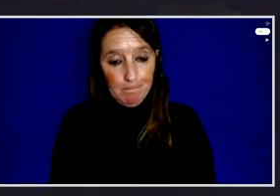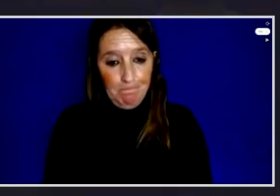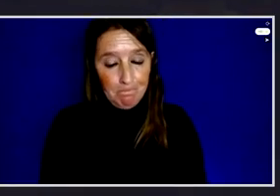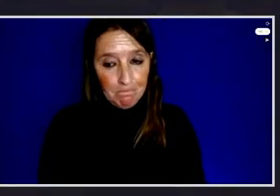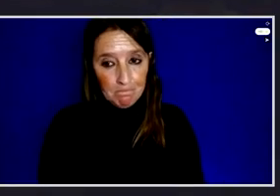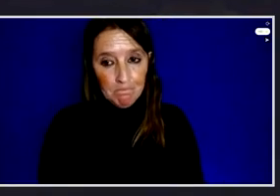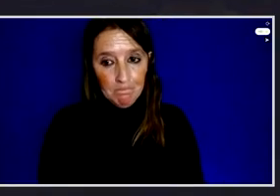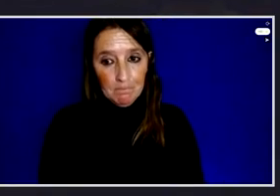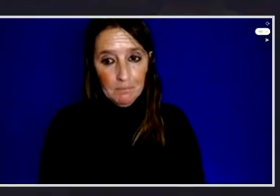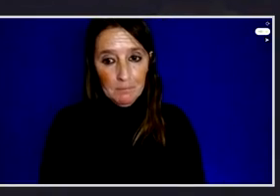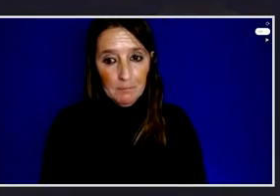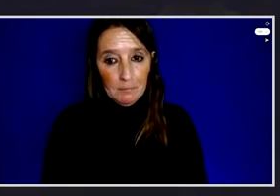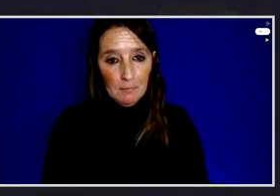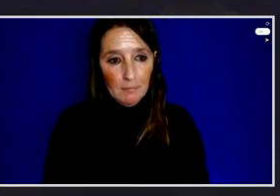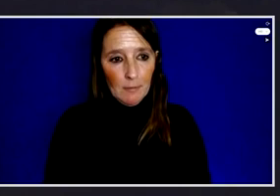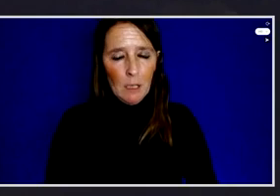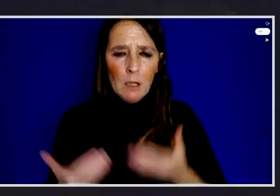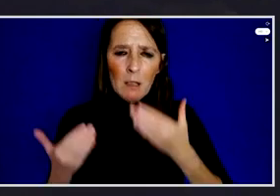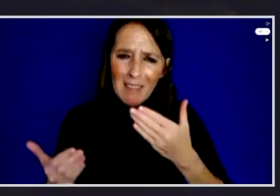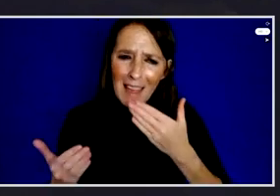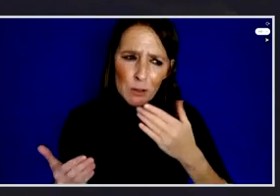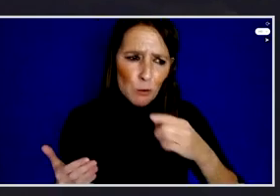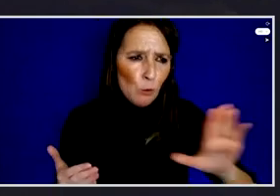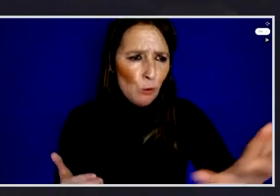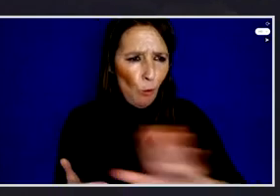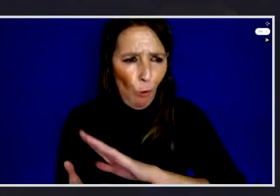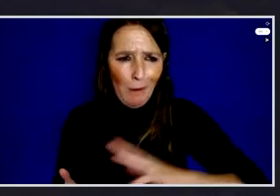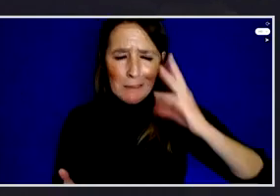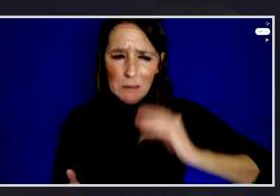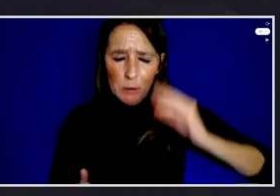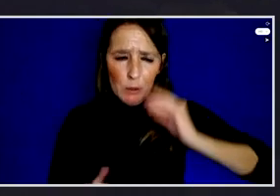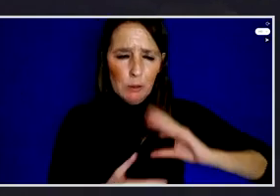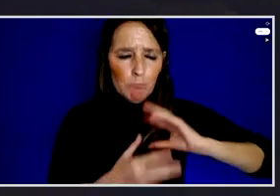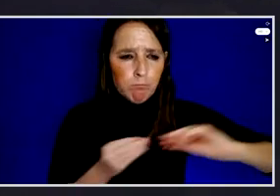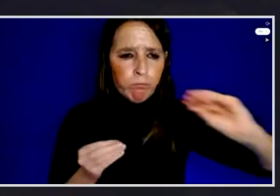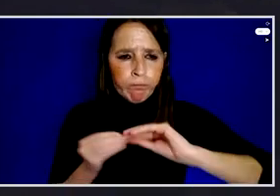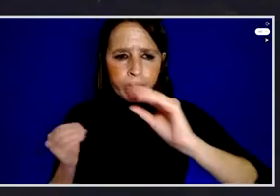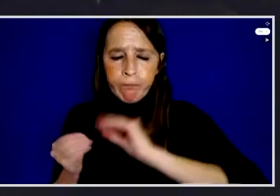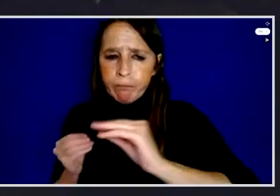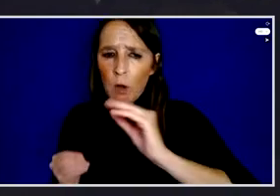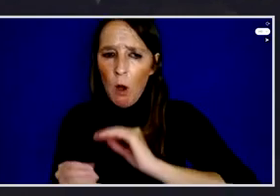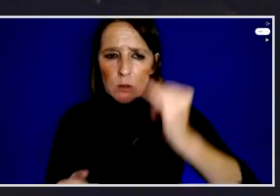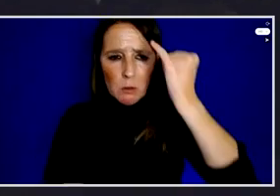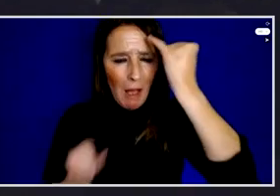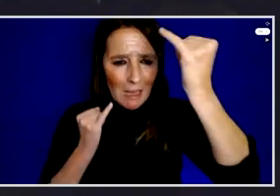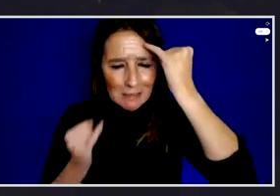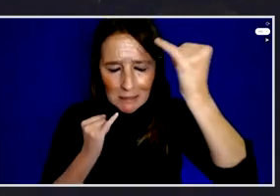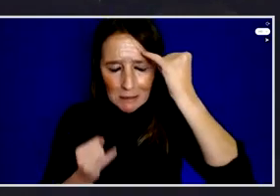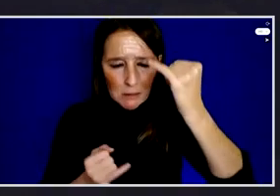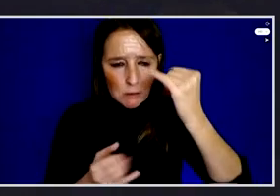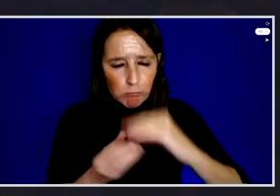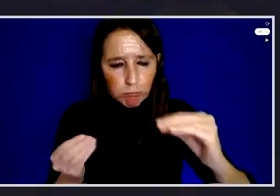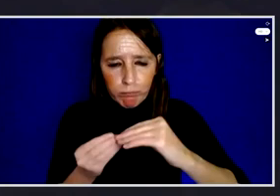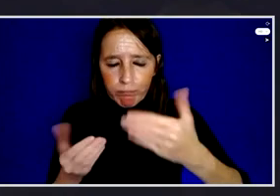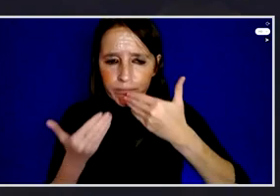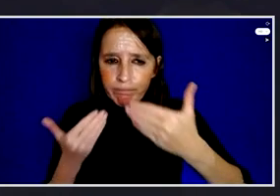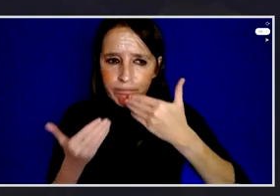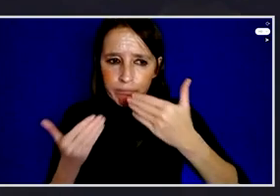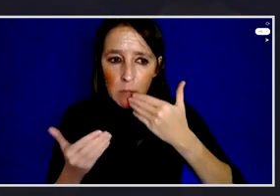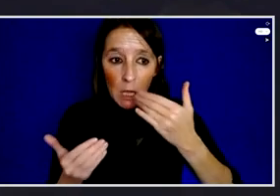thanks to each of you for sharing some of your experience sharing some of your insights with each of us I've got to say as I told you this morning and told our other